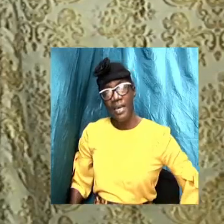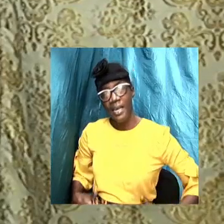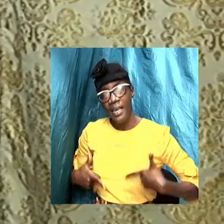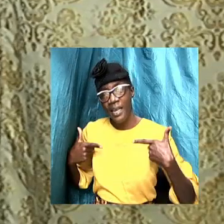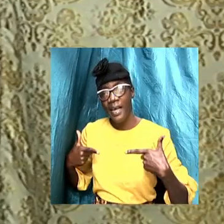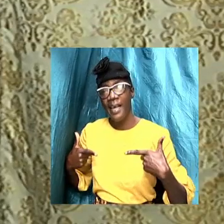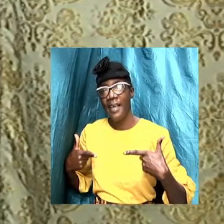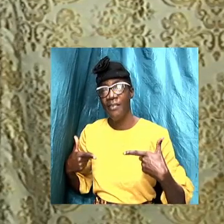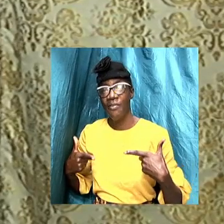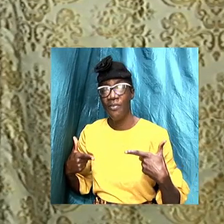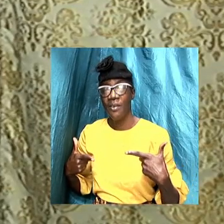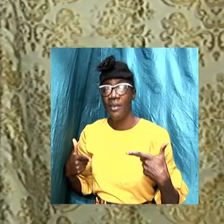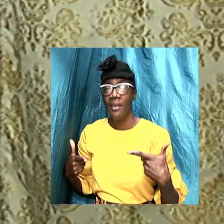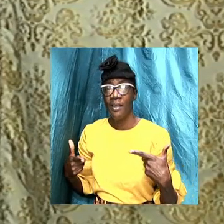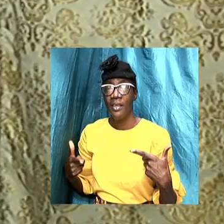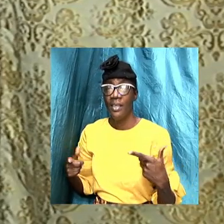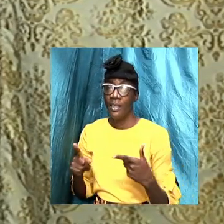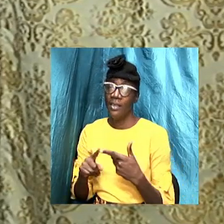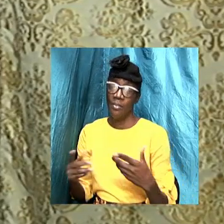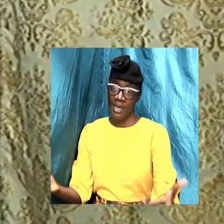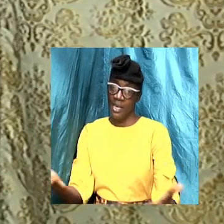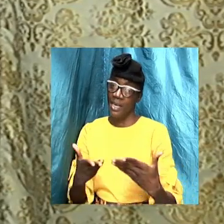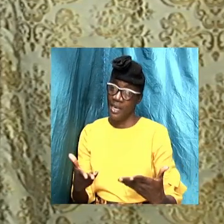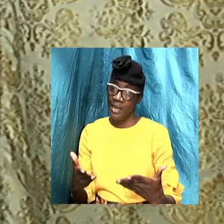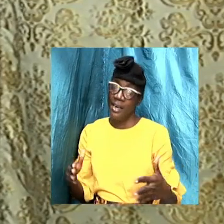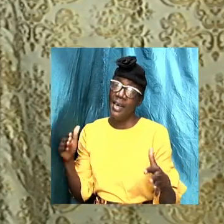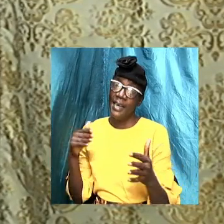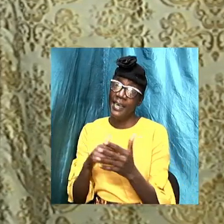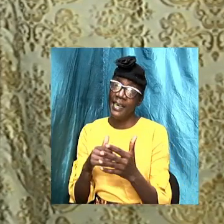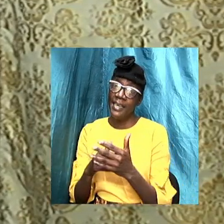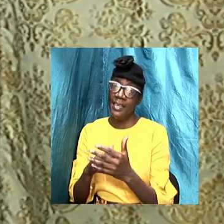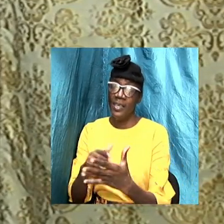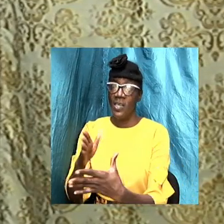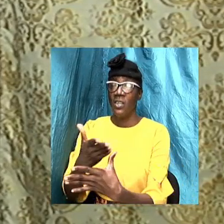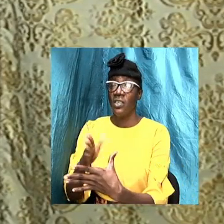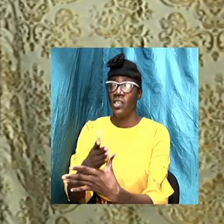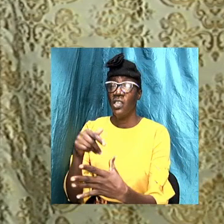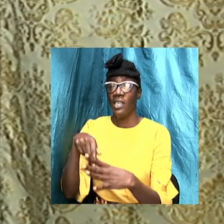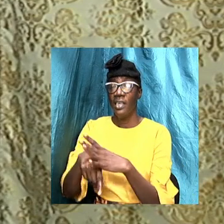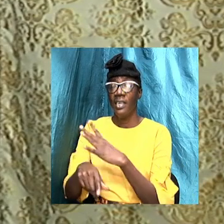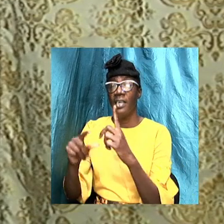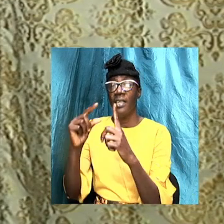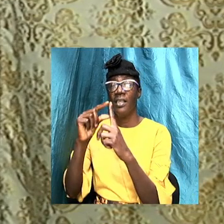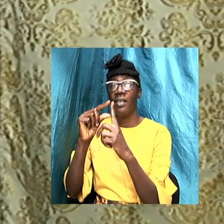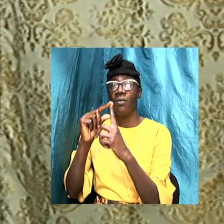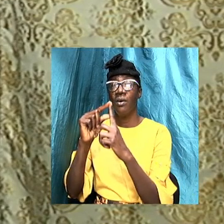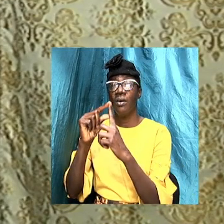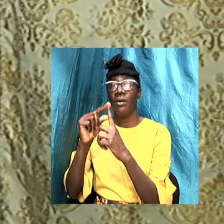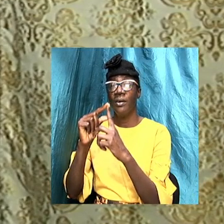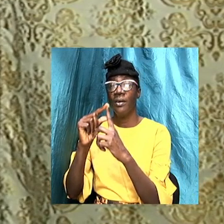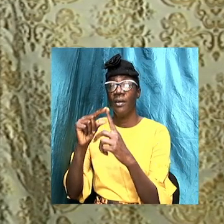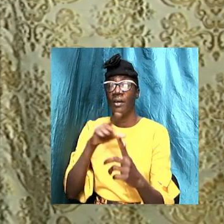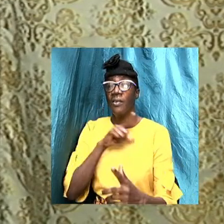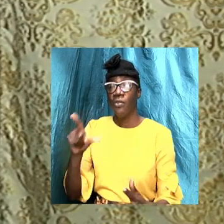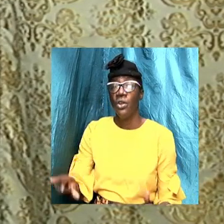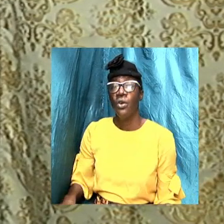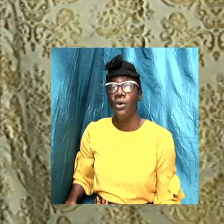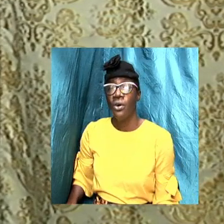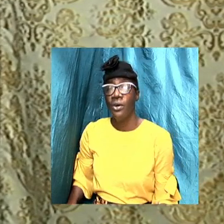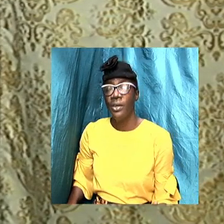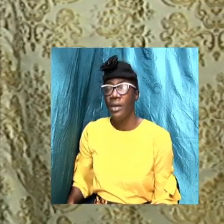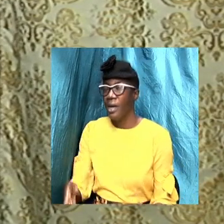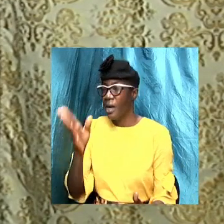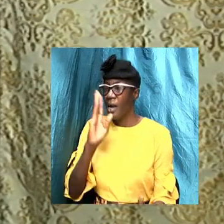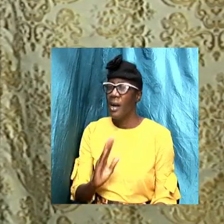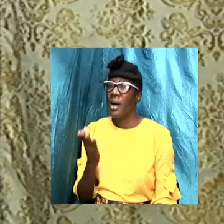you know, and to be here with us again to share in the Word, you know, of the Lord. Amen. You know, God